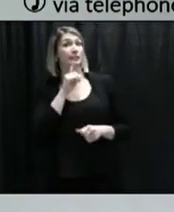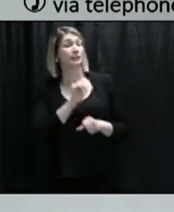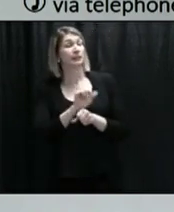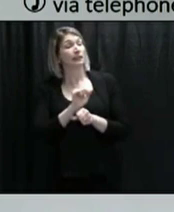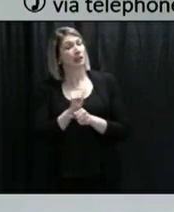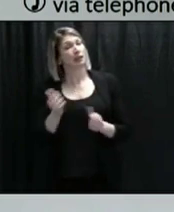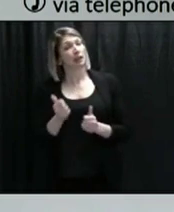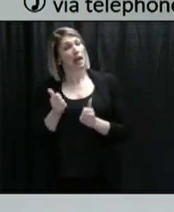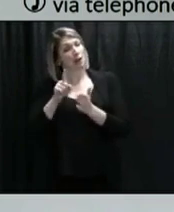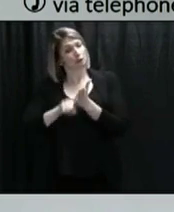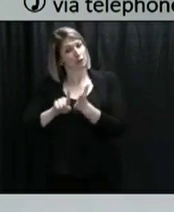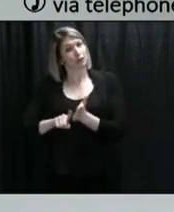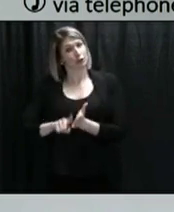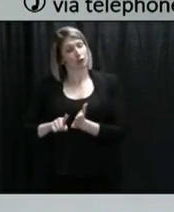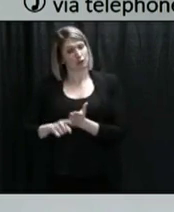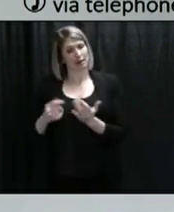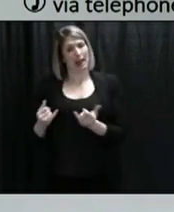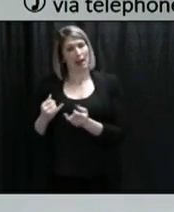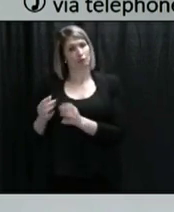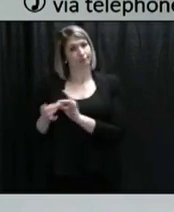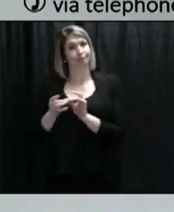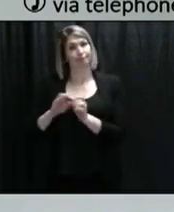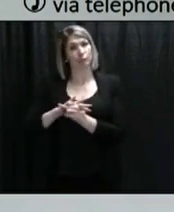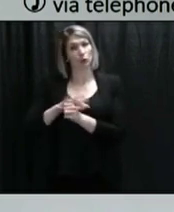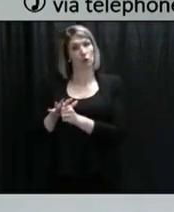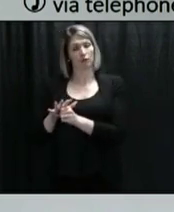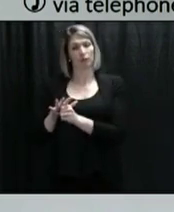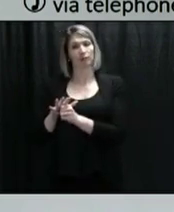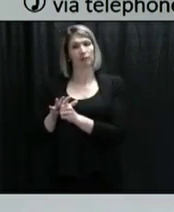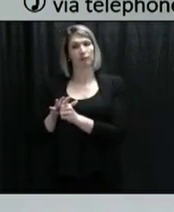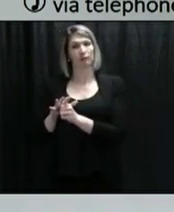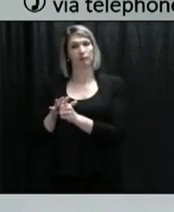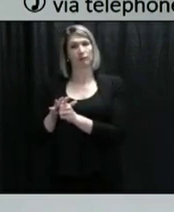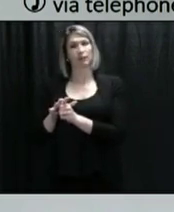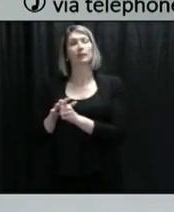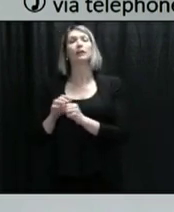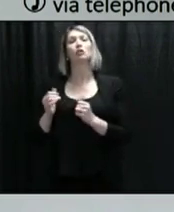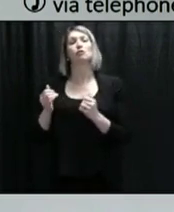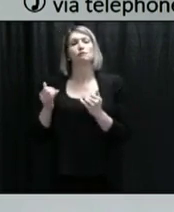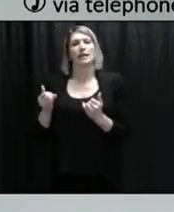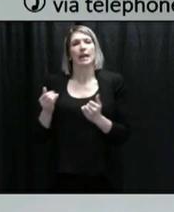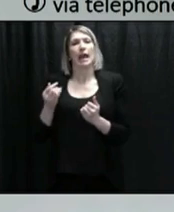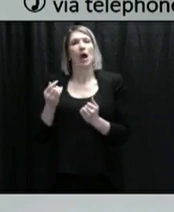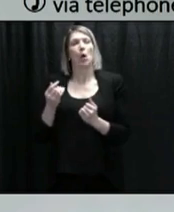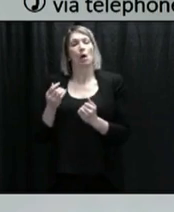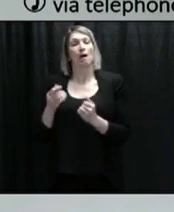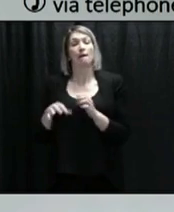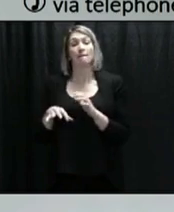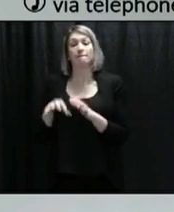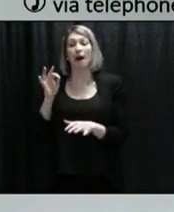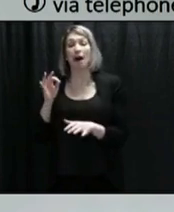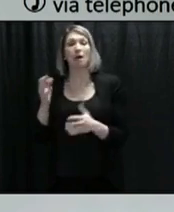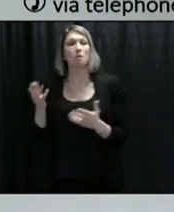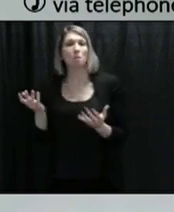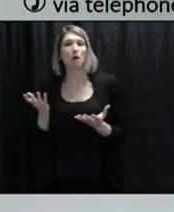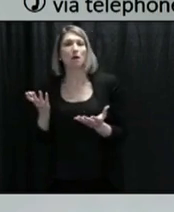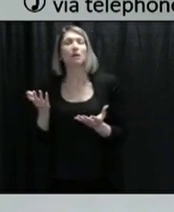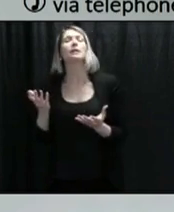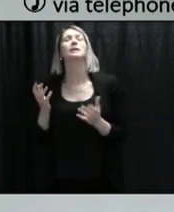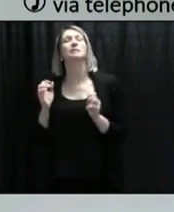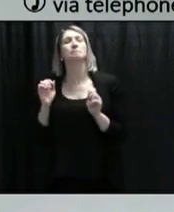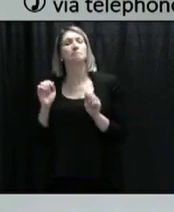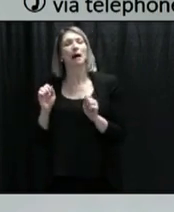What the evidence is saying is that it certainly is a possibility. It is not the main